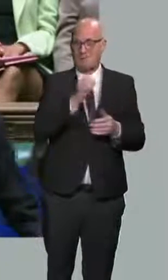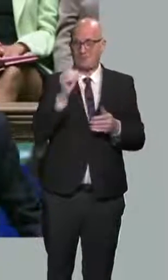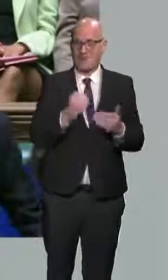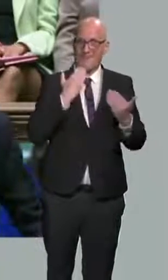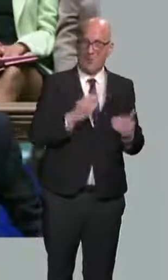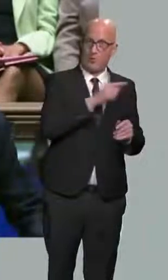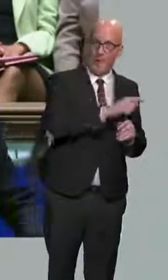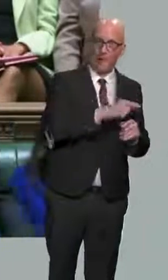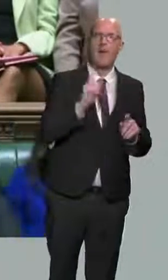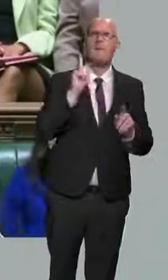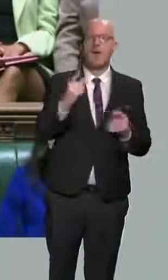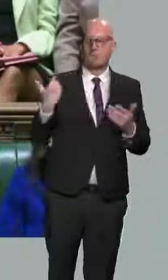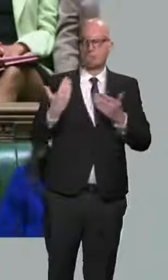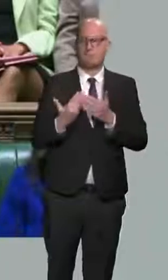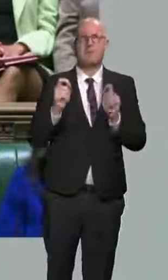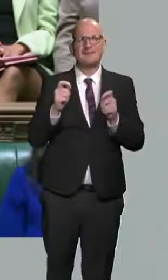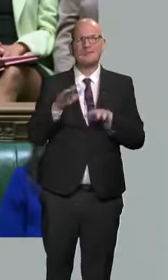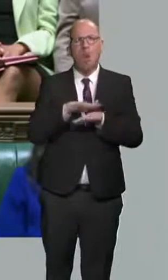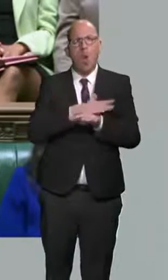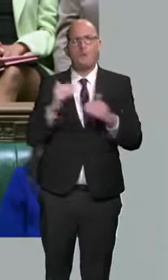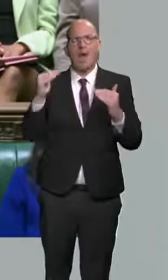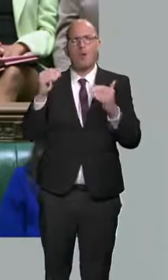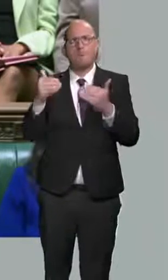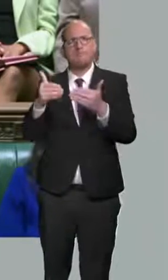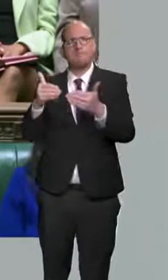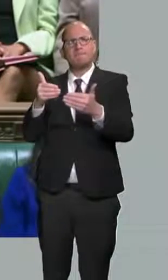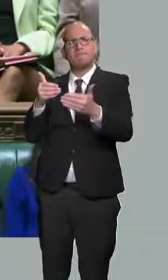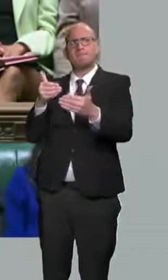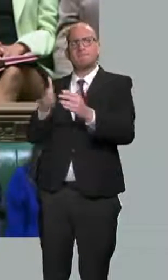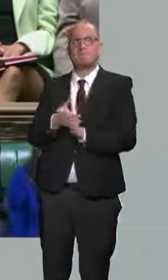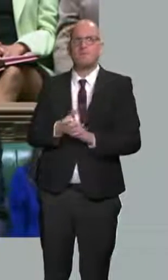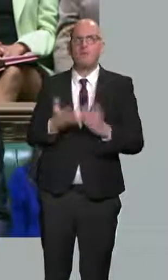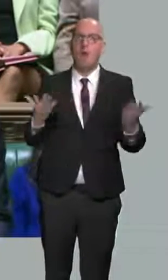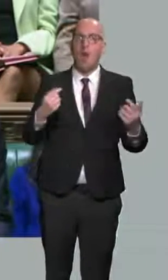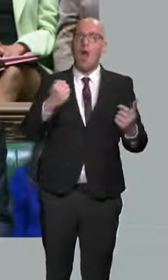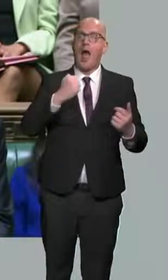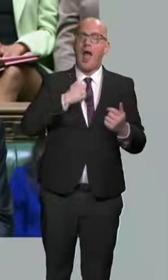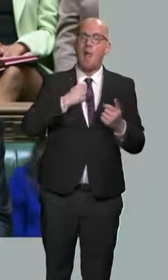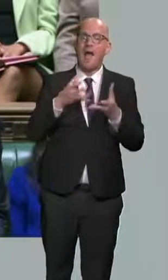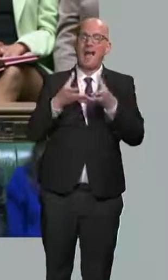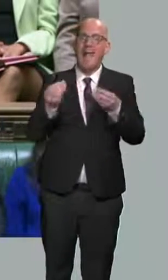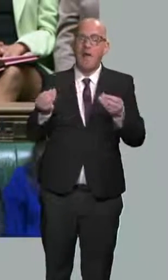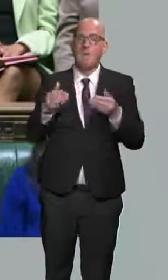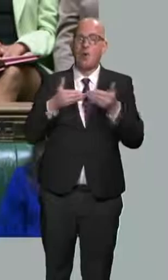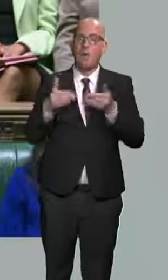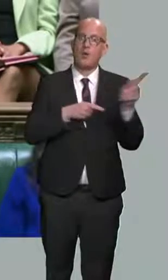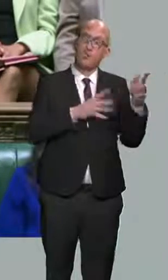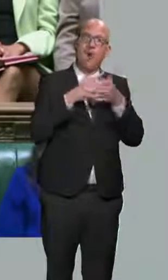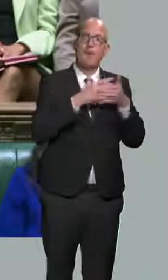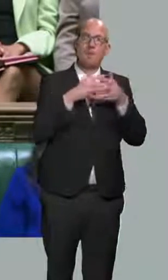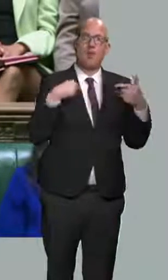in other countries, and our lower rate of innovation explains almost all our productivity gap with the United States.